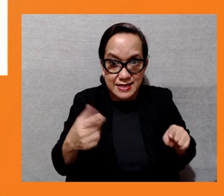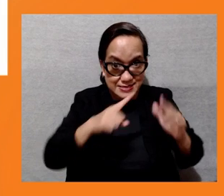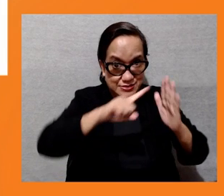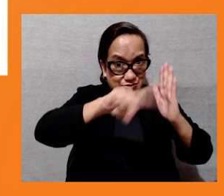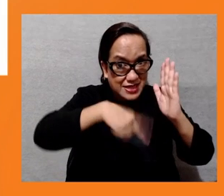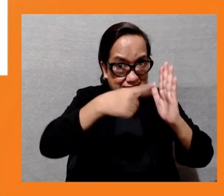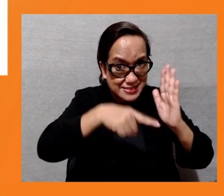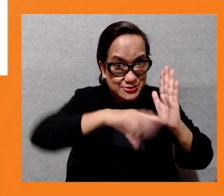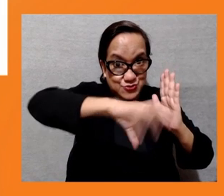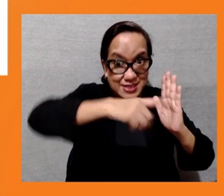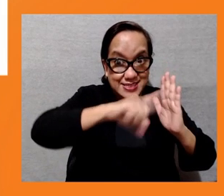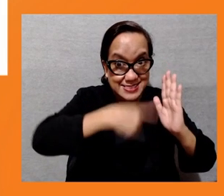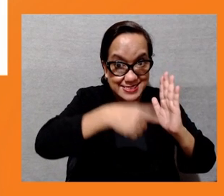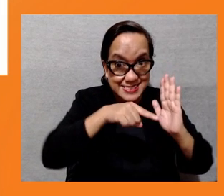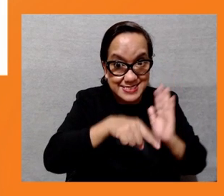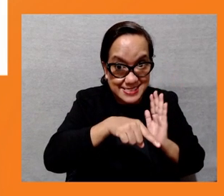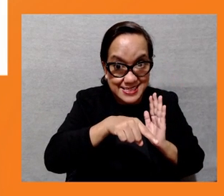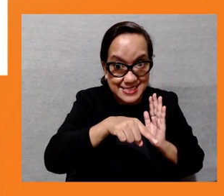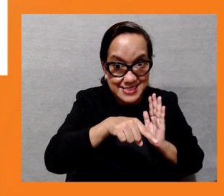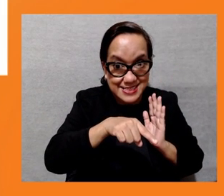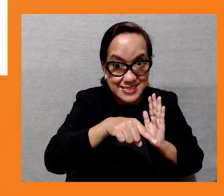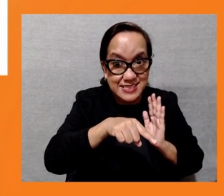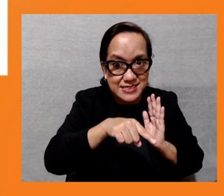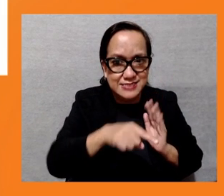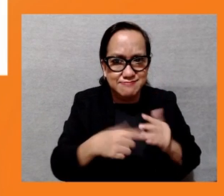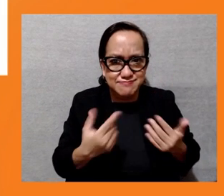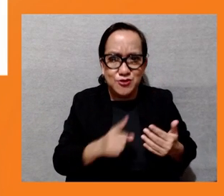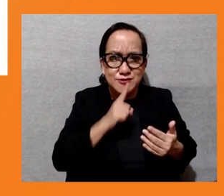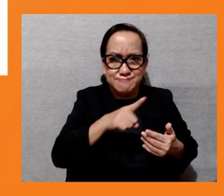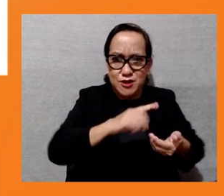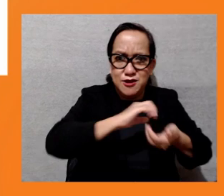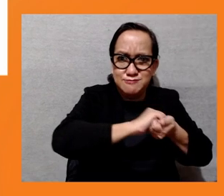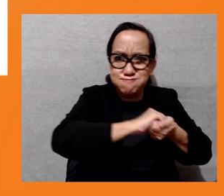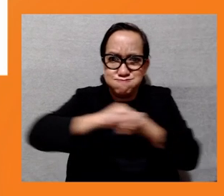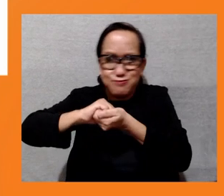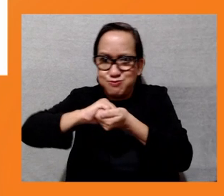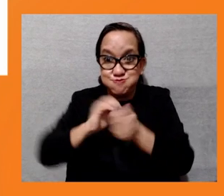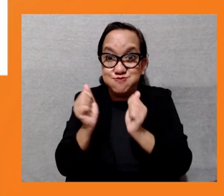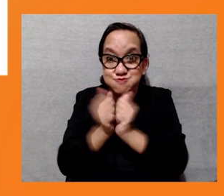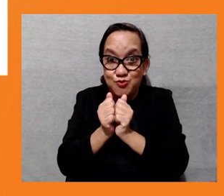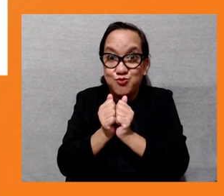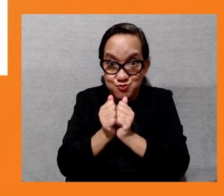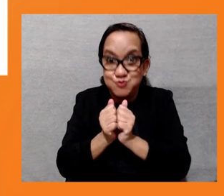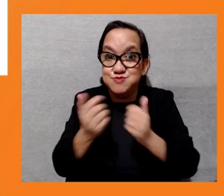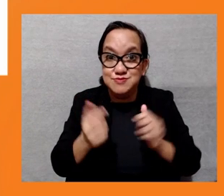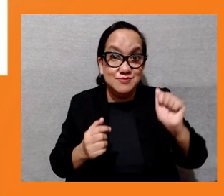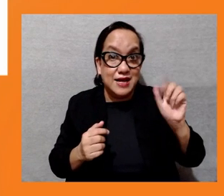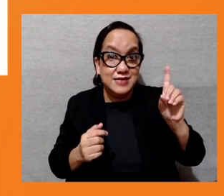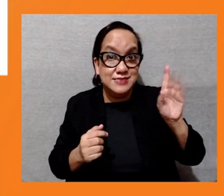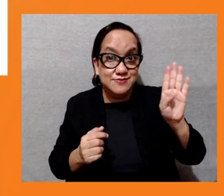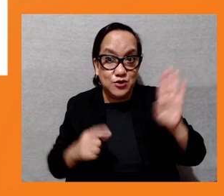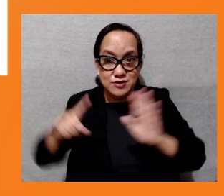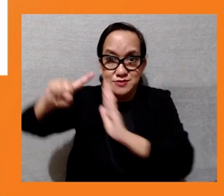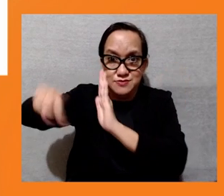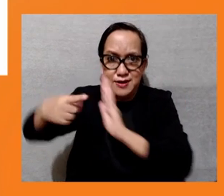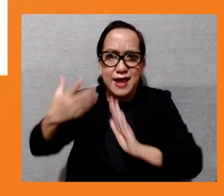countries, although ADB has has reviewed their safeguard policies for a few times, I think our safeguard, our EIA